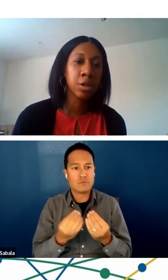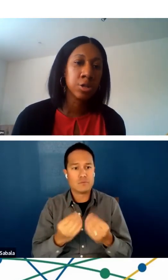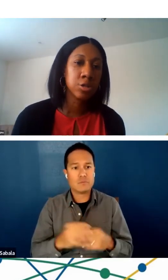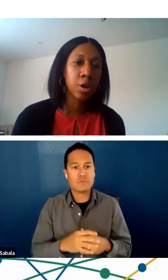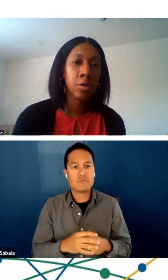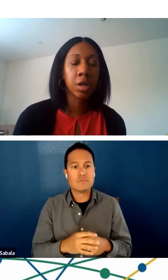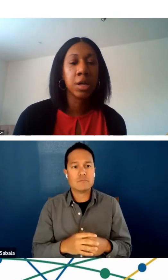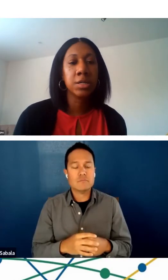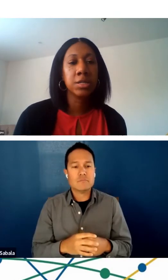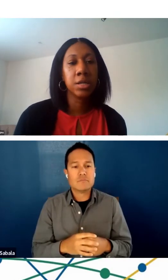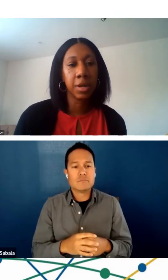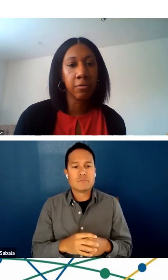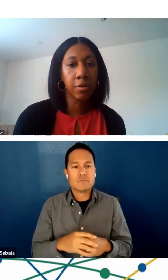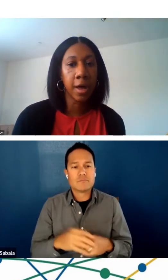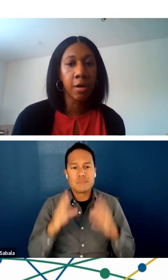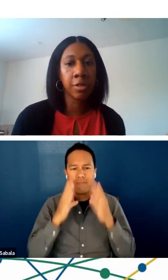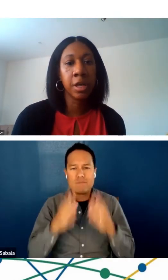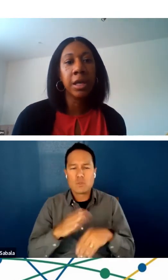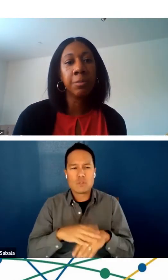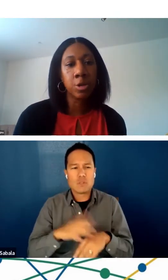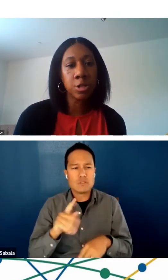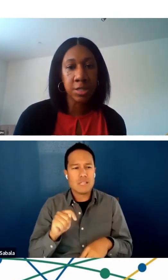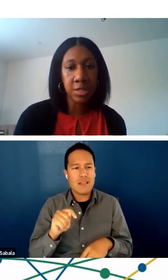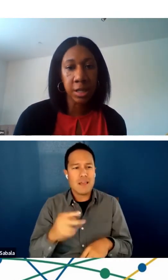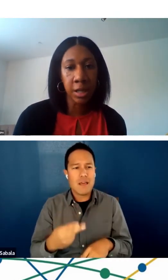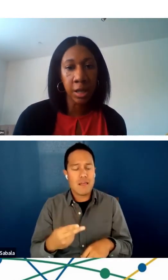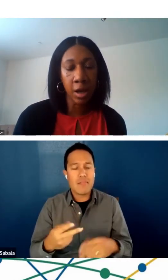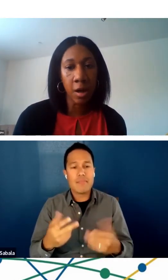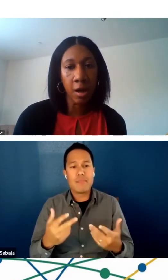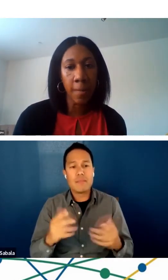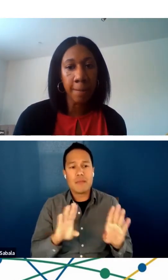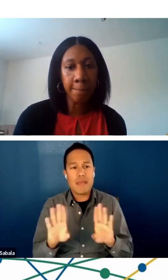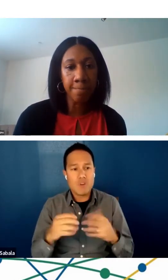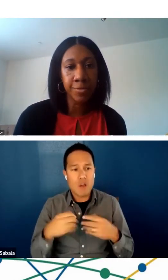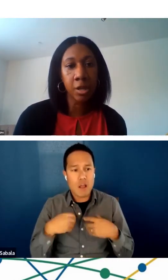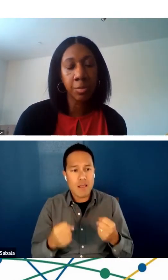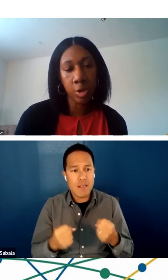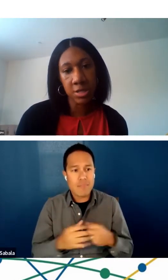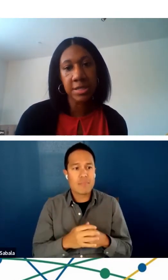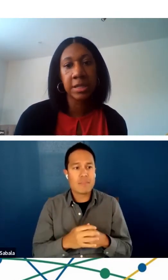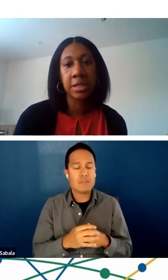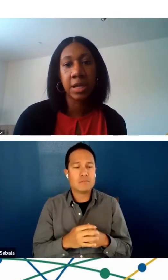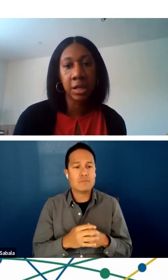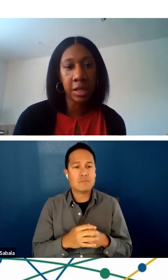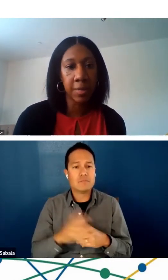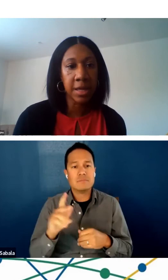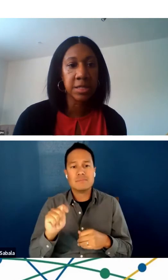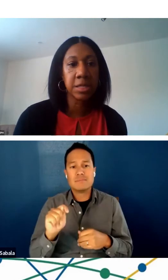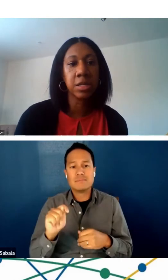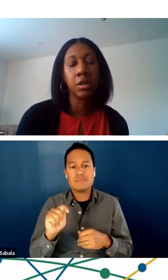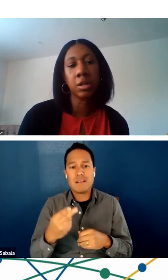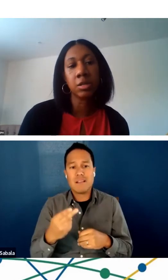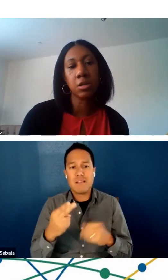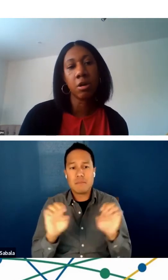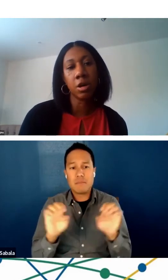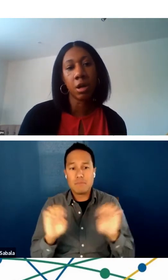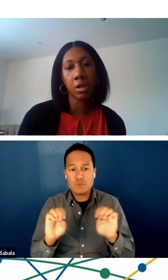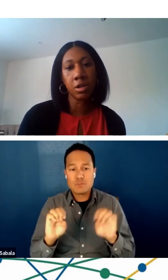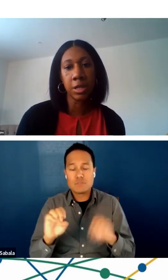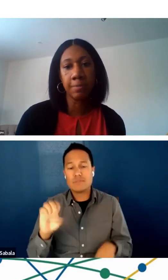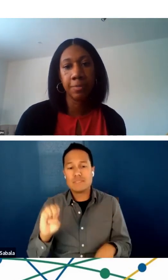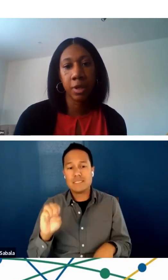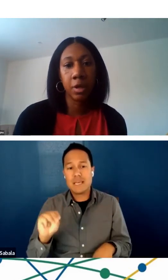on tele-stroke, tele-behavioral health, emergency, tele-EMS, and tele